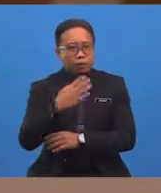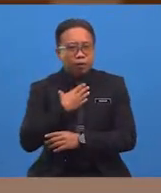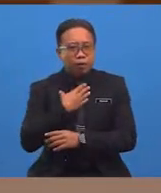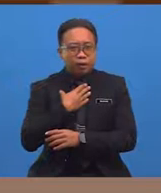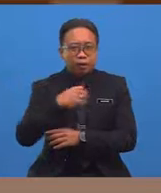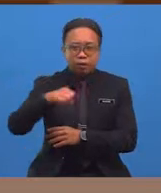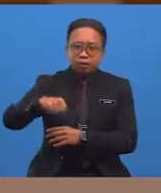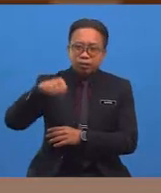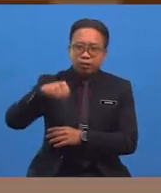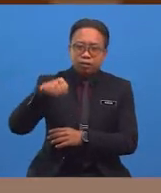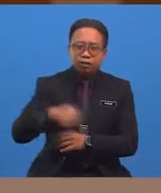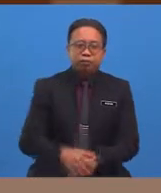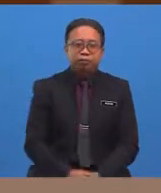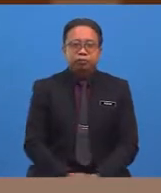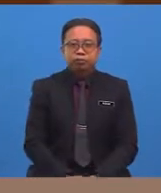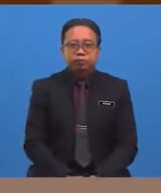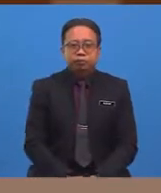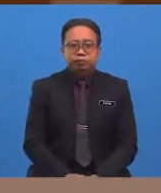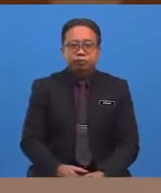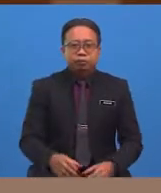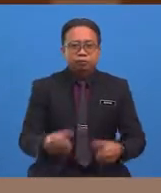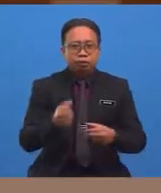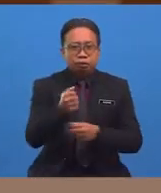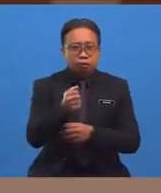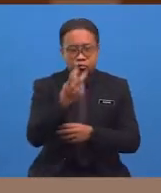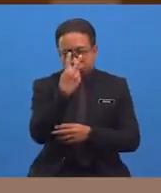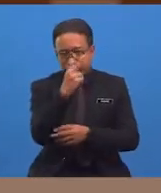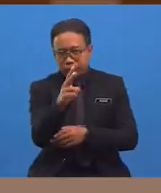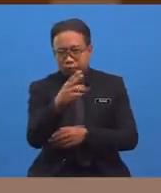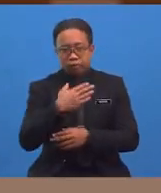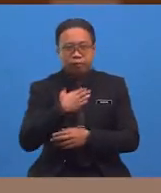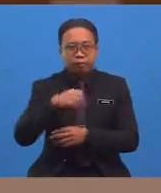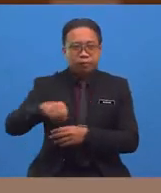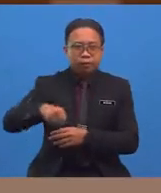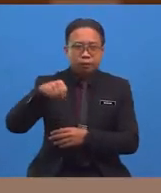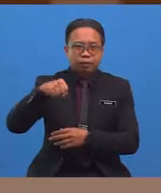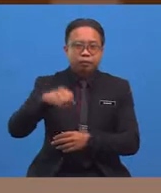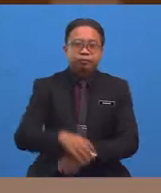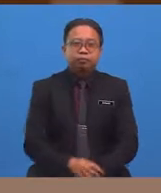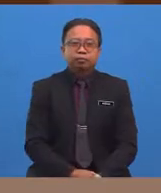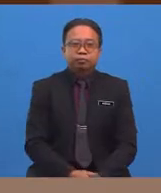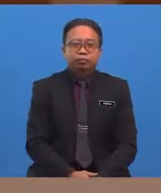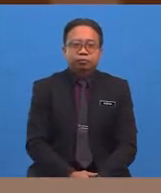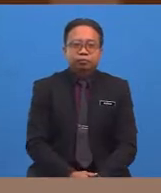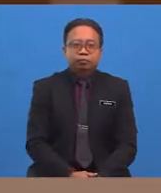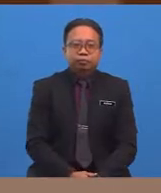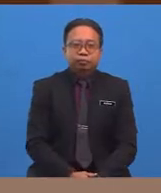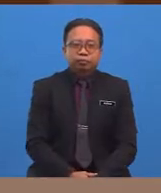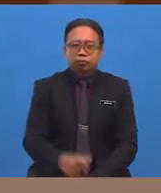Hmm? Hmm? Grammys, did you happen to see my luggage anywhere? Luggage?